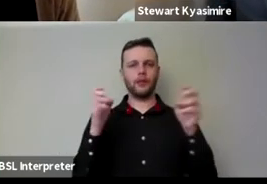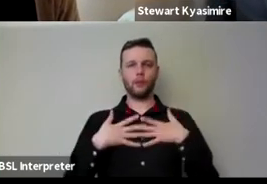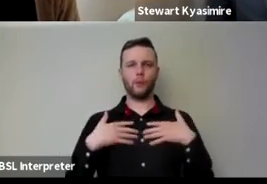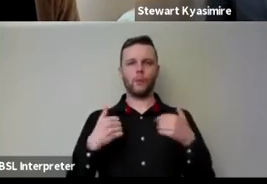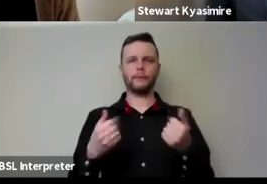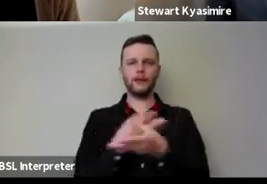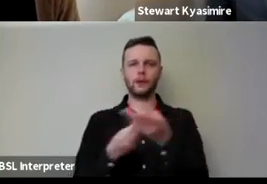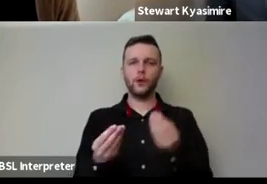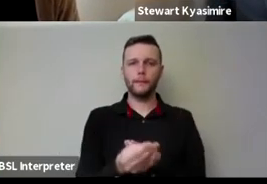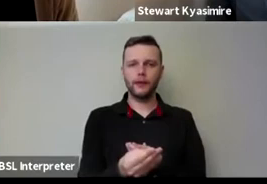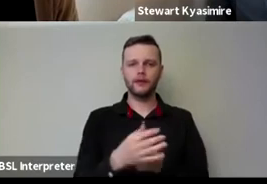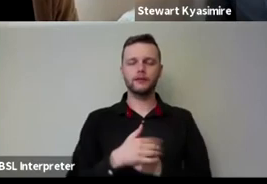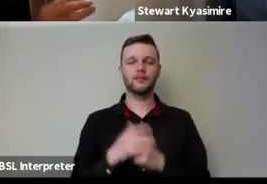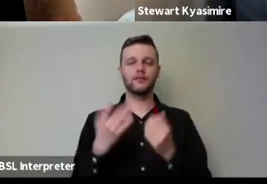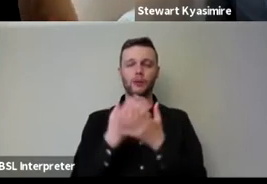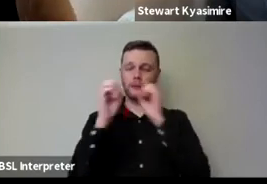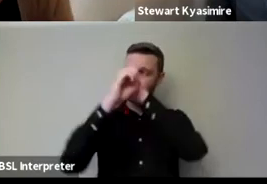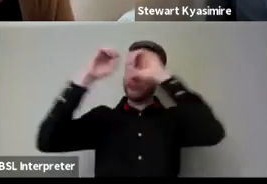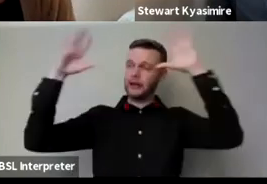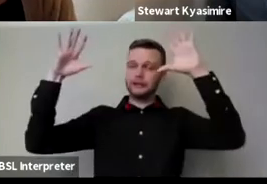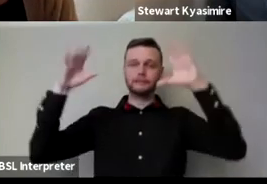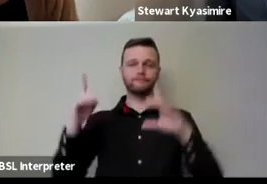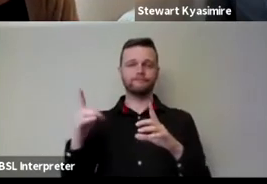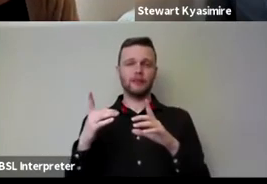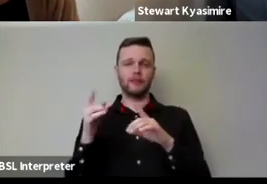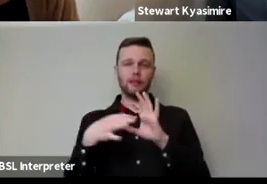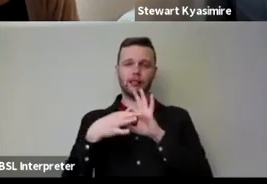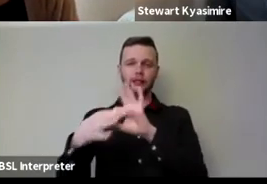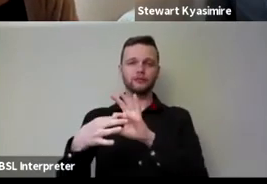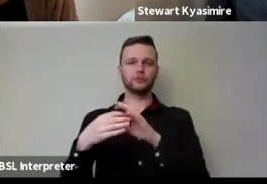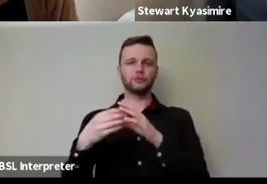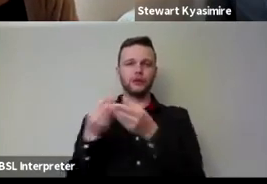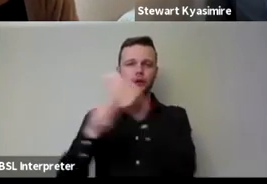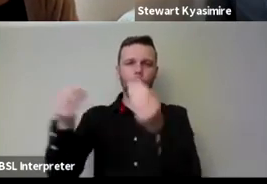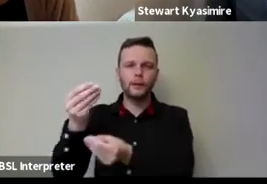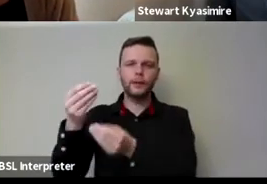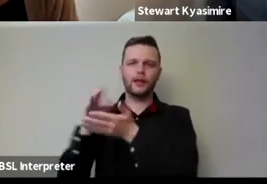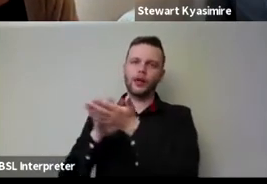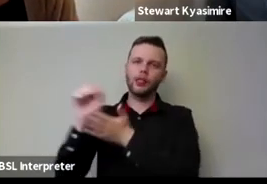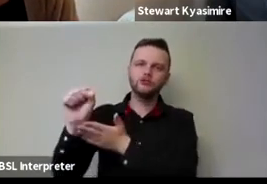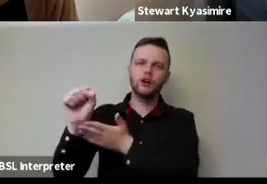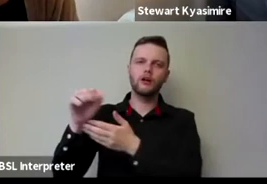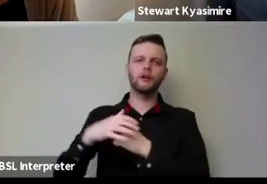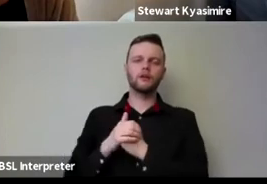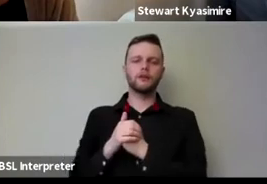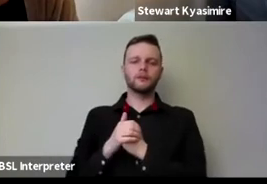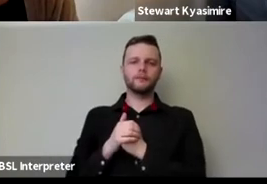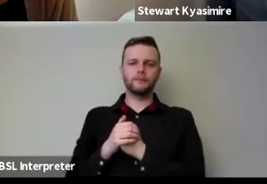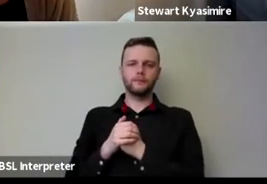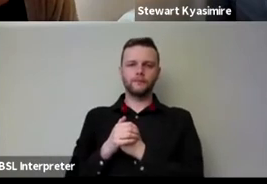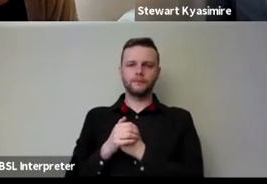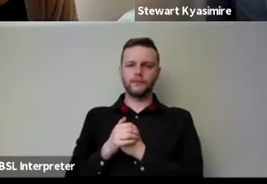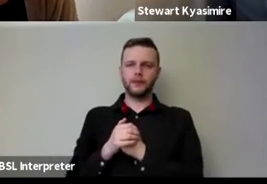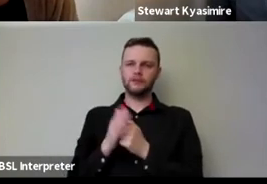then i think there's a lot of bigger ideas out with the world of arts and culture around economy and culture and um and